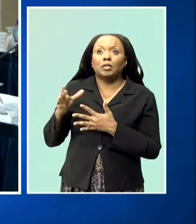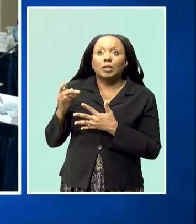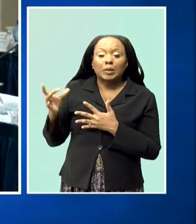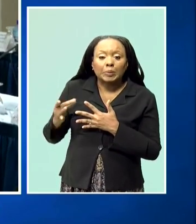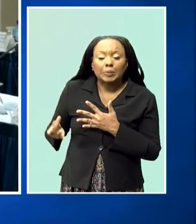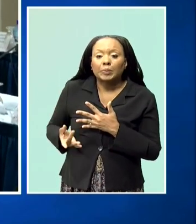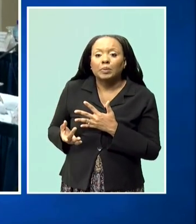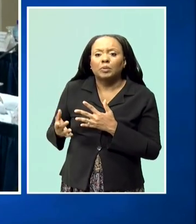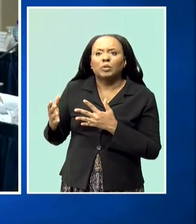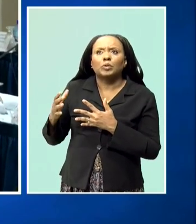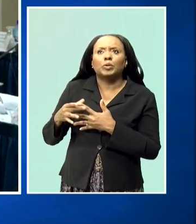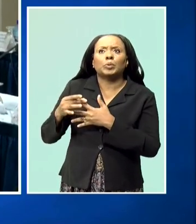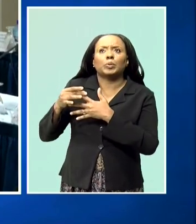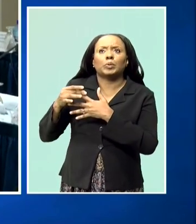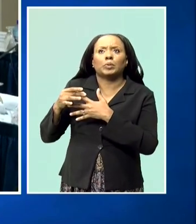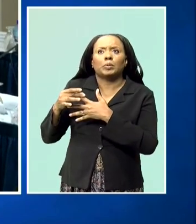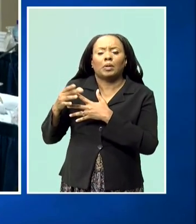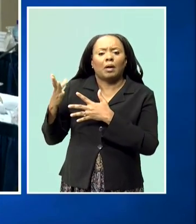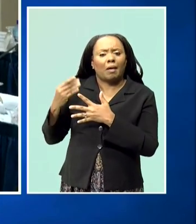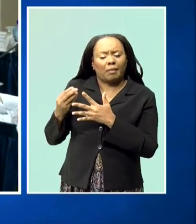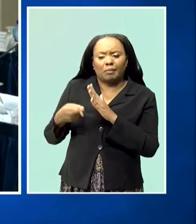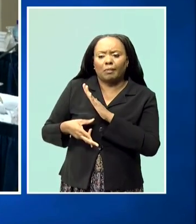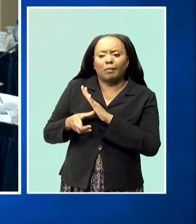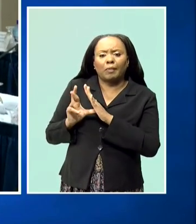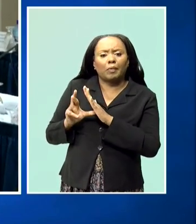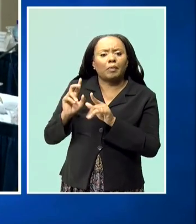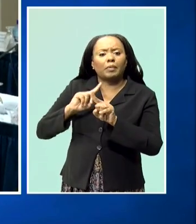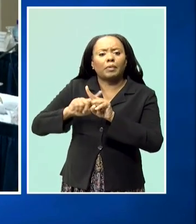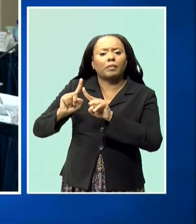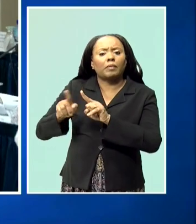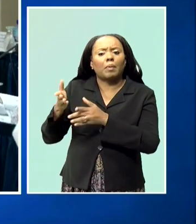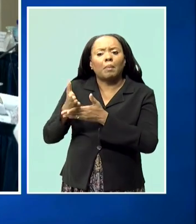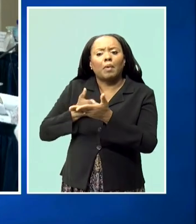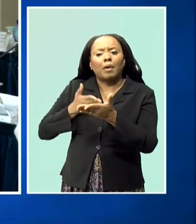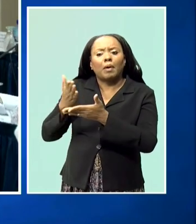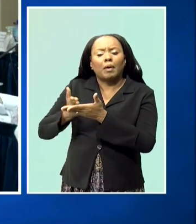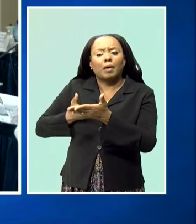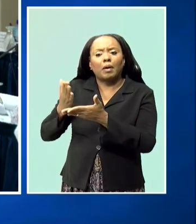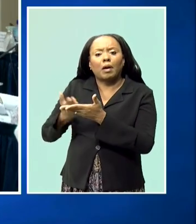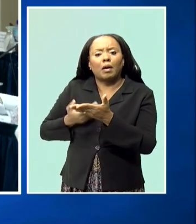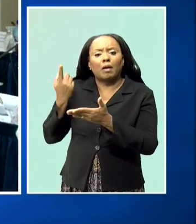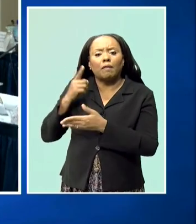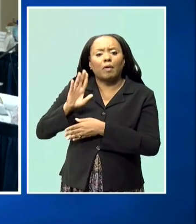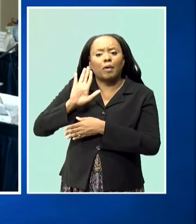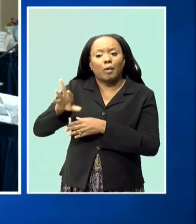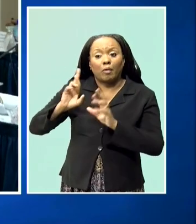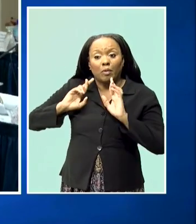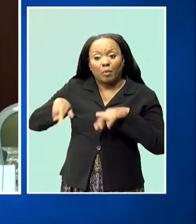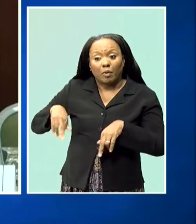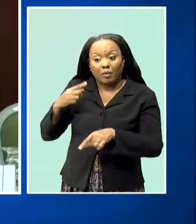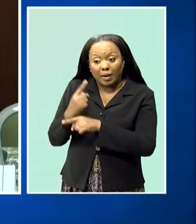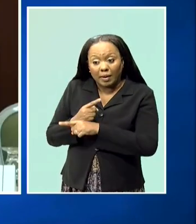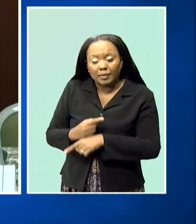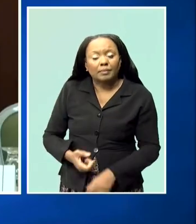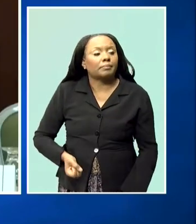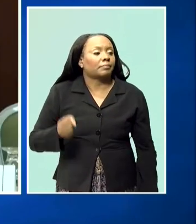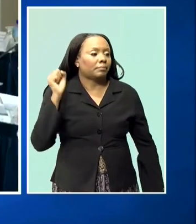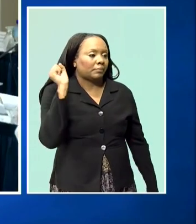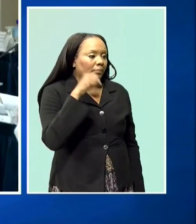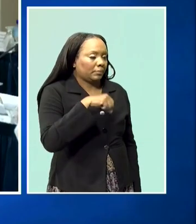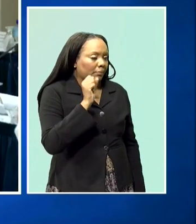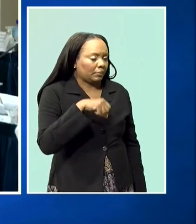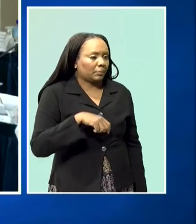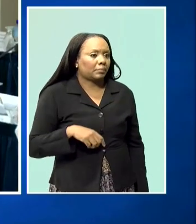same way as you would review the component parts of your submission. Is that correct? That is correct.